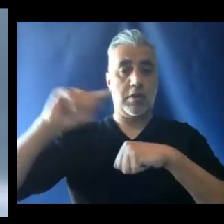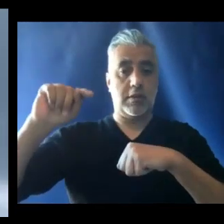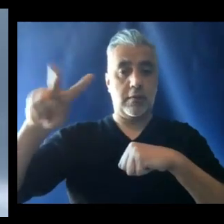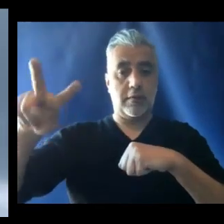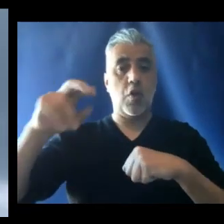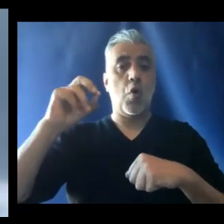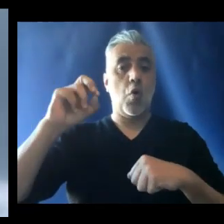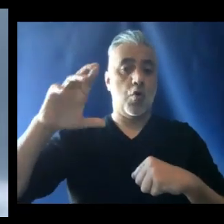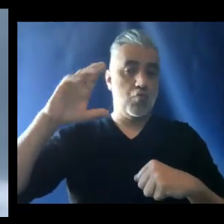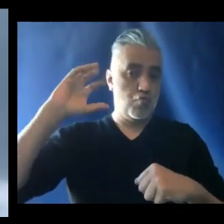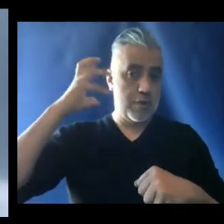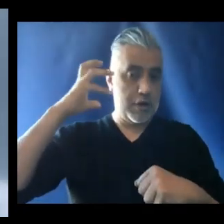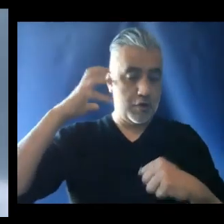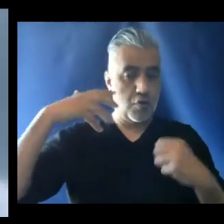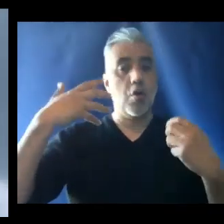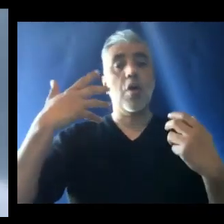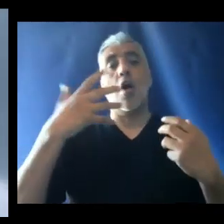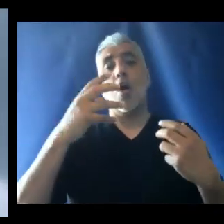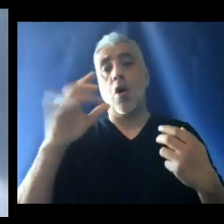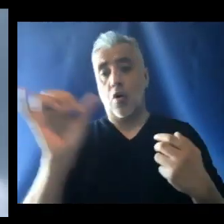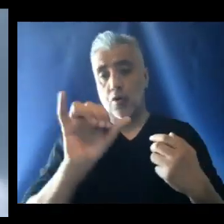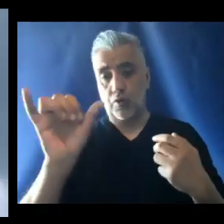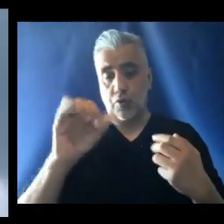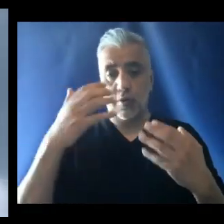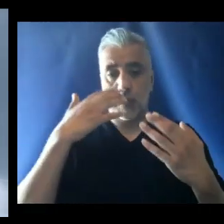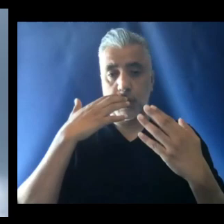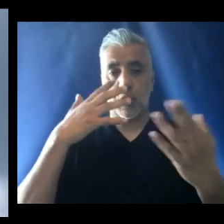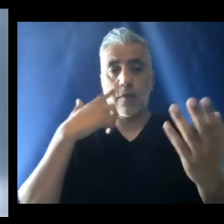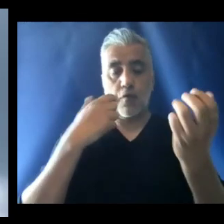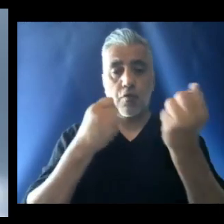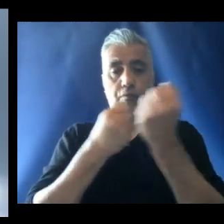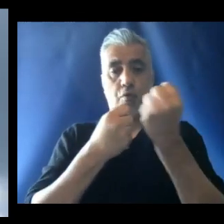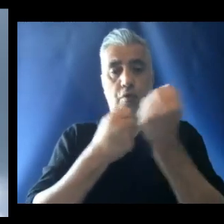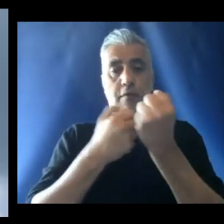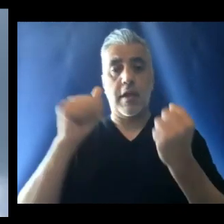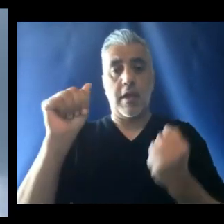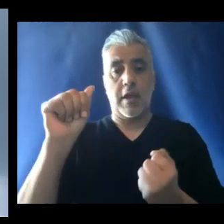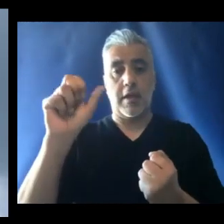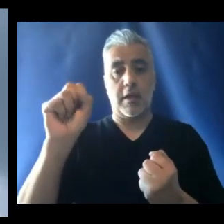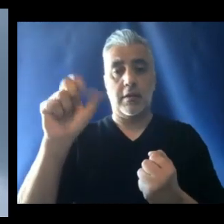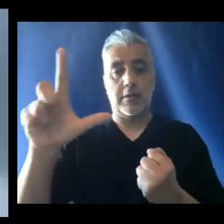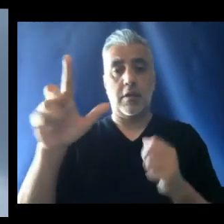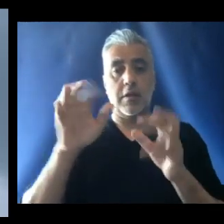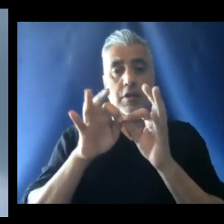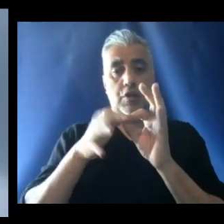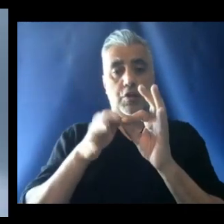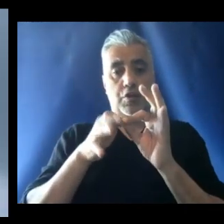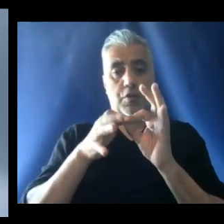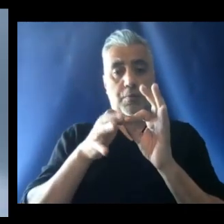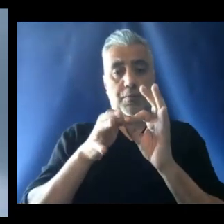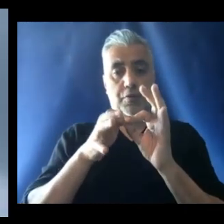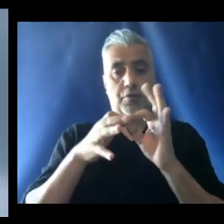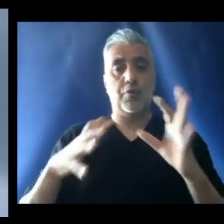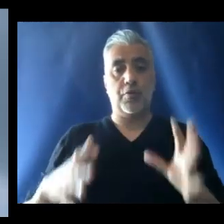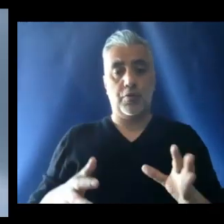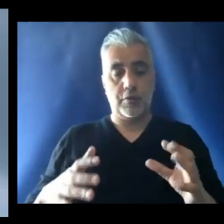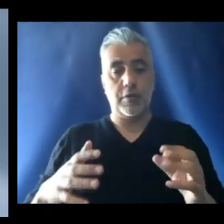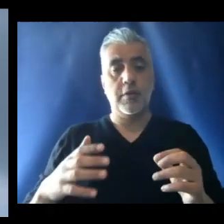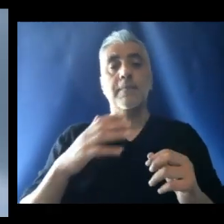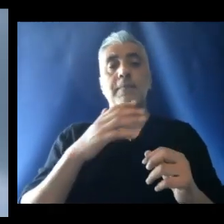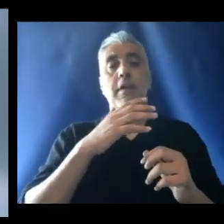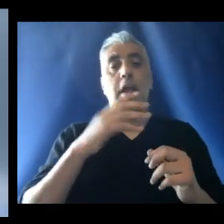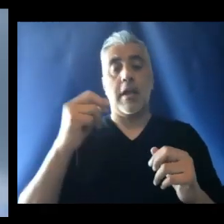or radio, wherever you are in the world. Welcome to our television viewers also and our radio listeners,